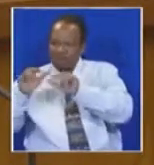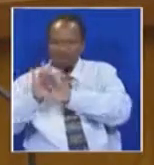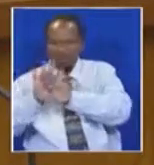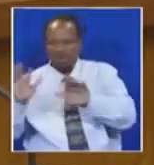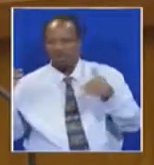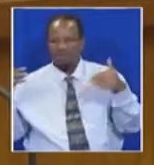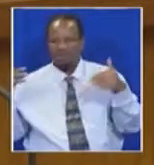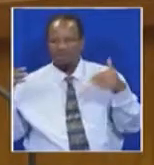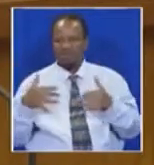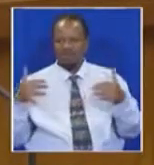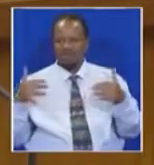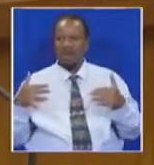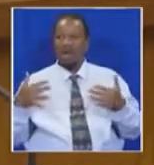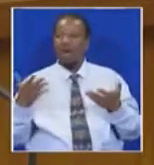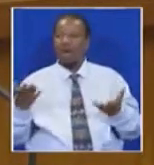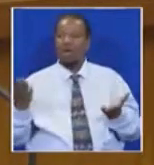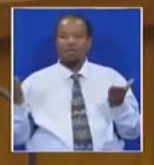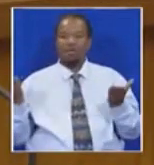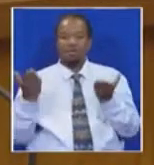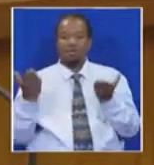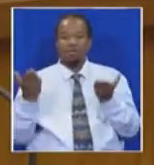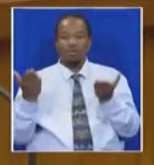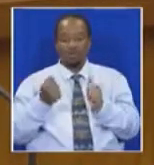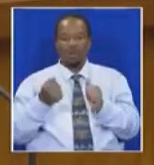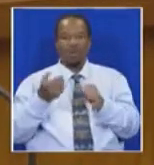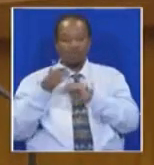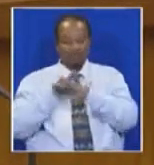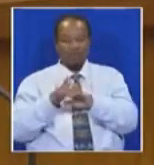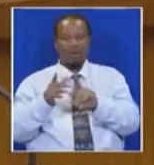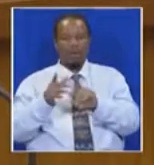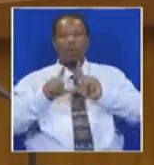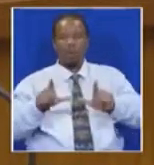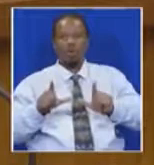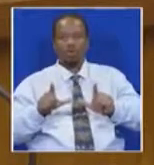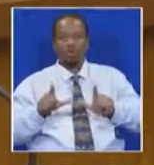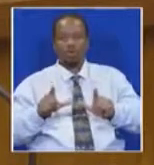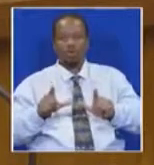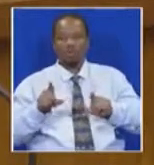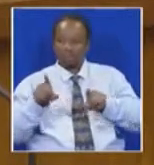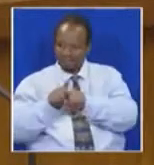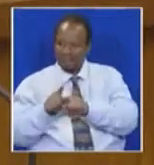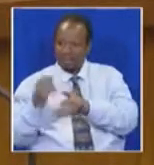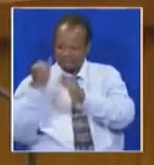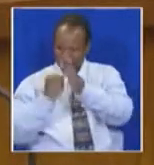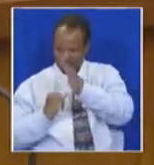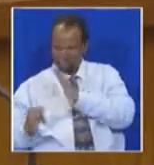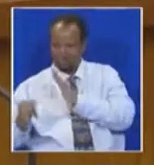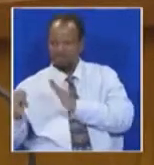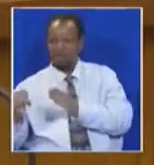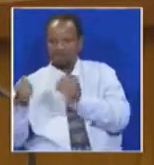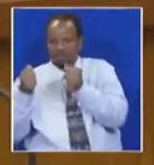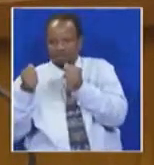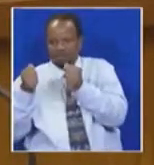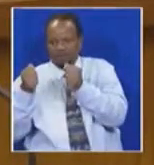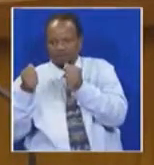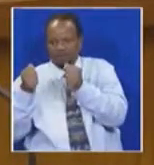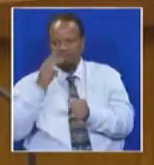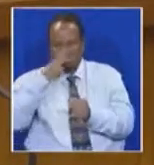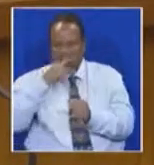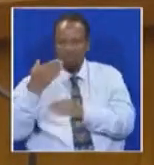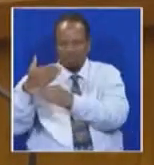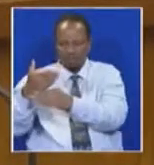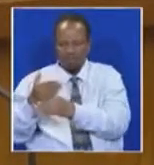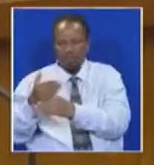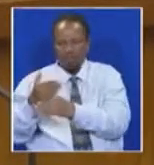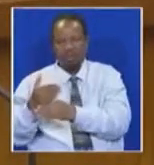its approach to promote the rule of law and safeguard its independence. We need to protect our judiciary from a